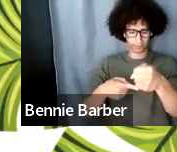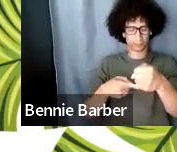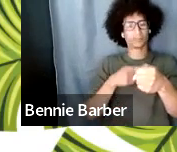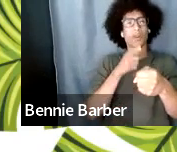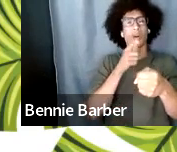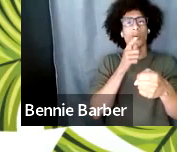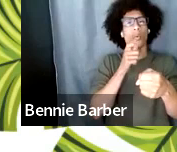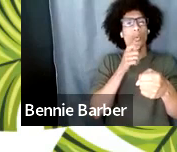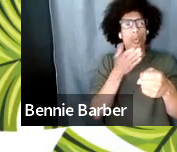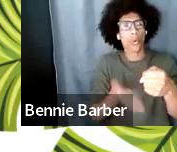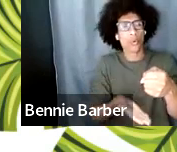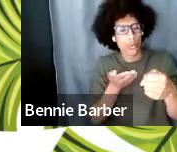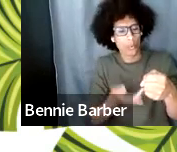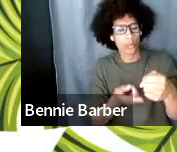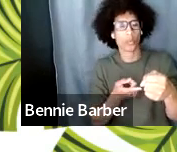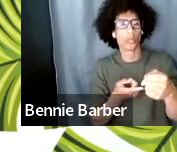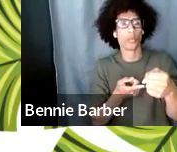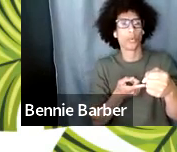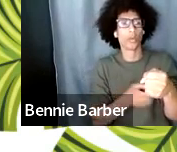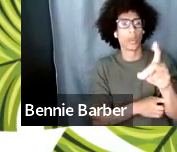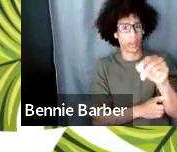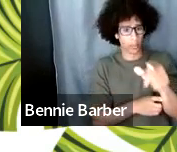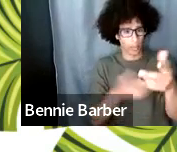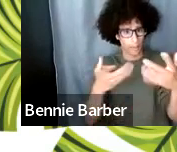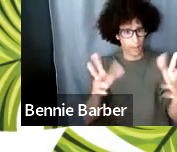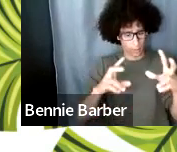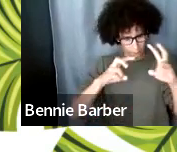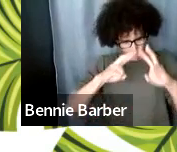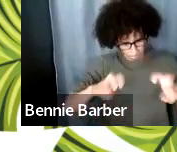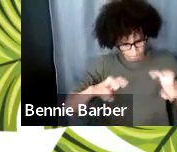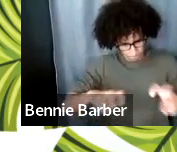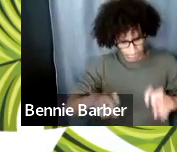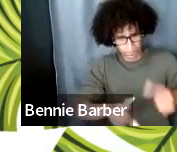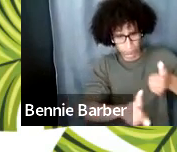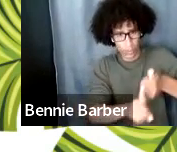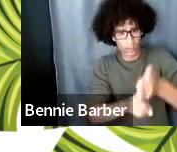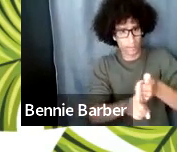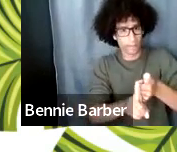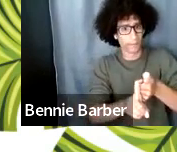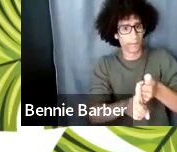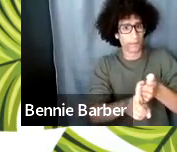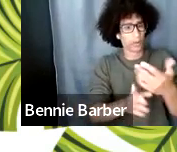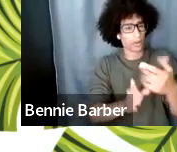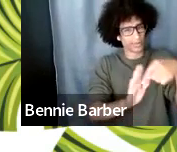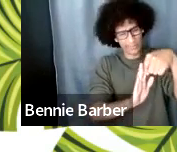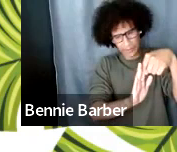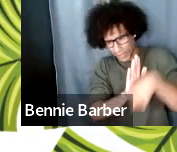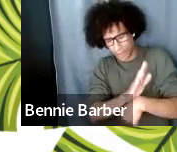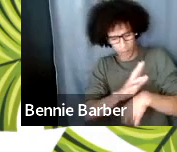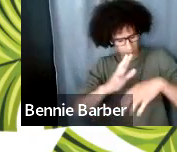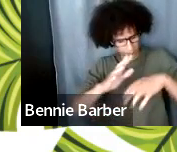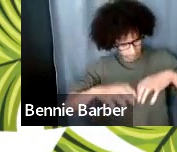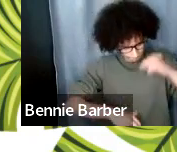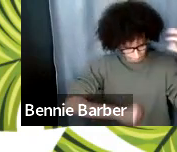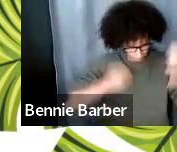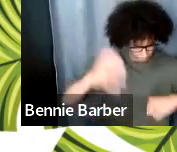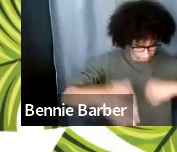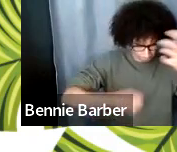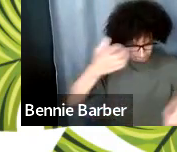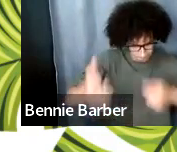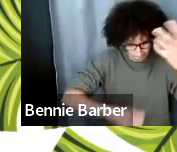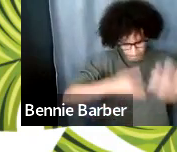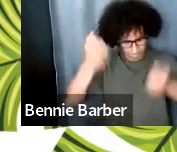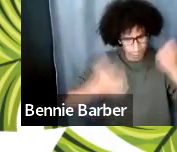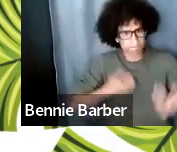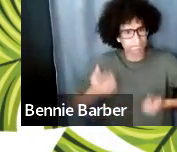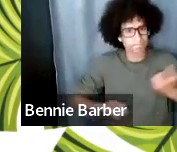sat with yourself long enough have you made some deep excavation are you in therapy right now um what is the